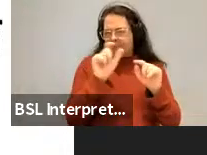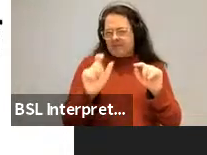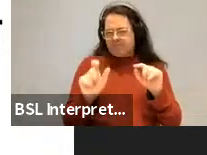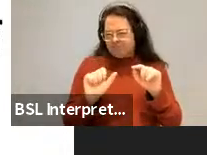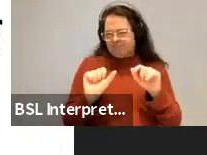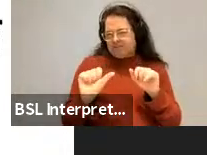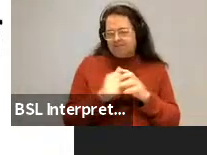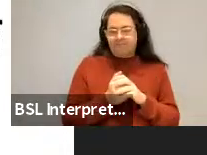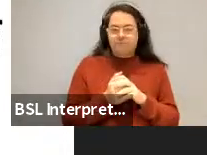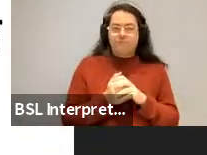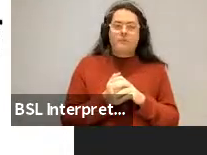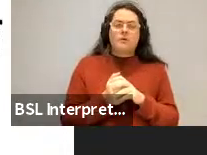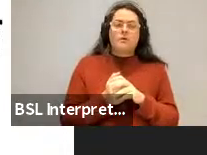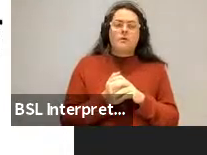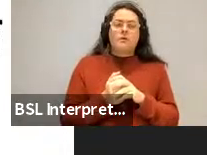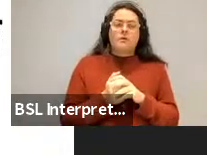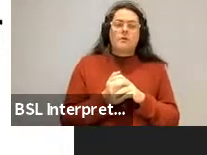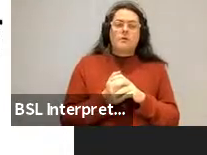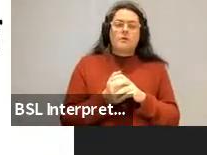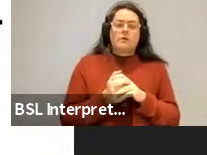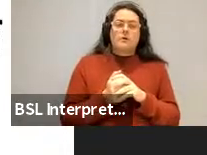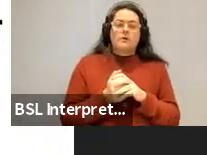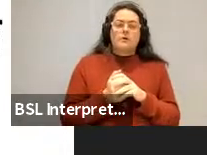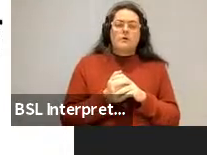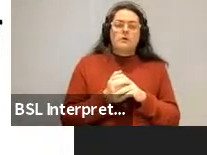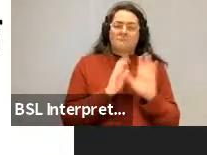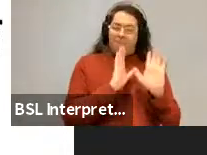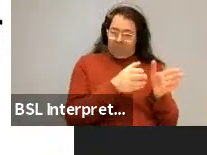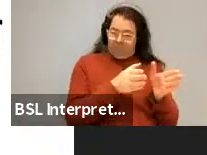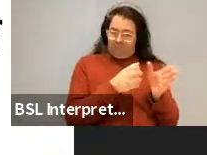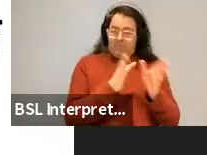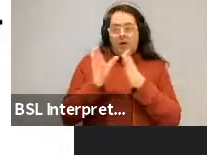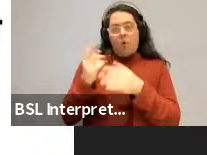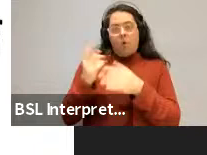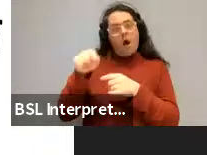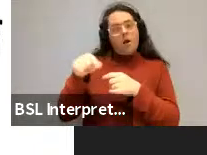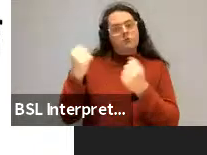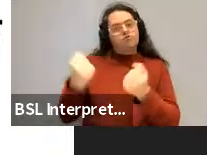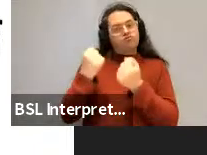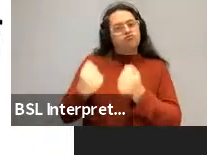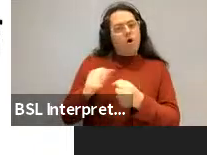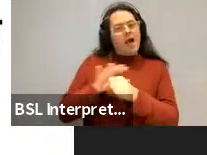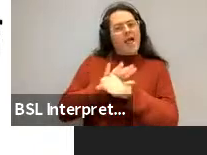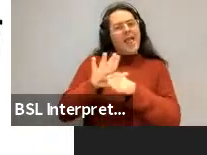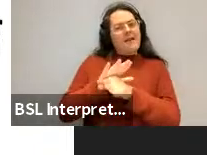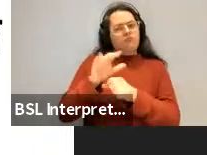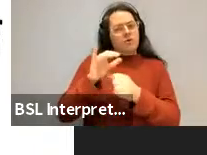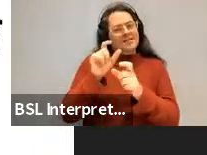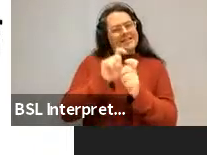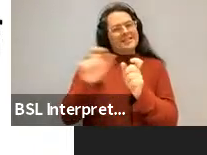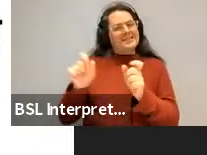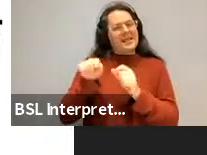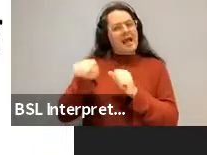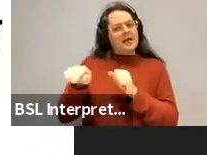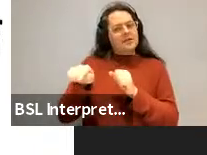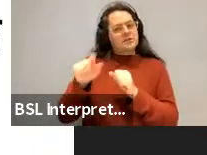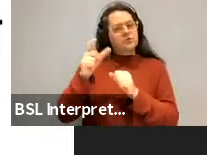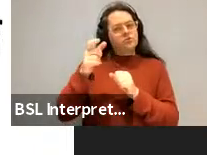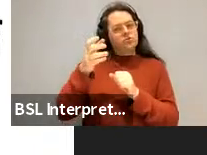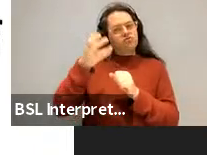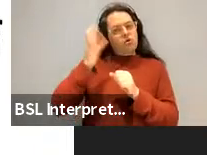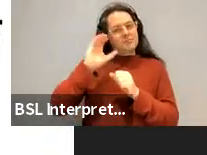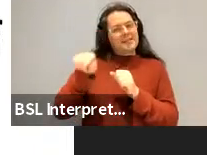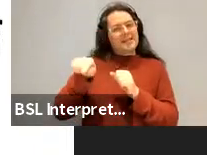contrast that, as I just already mentioned briefly there, the, you know, dominant, a dominant theory of languages, Chomsky's syntax based approach in the, in this